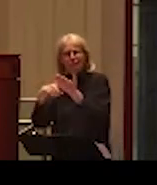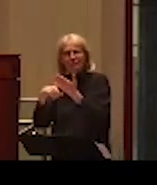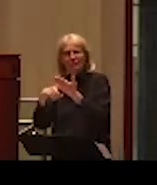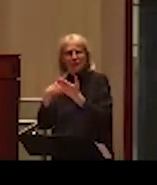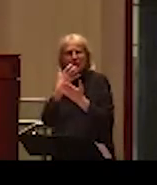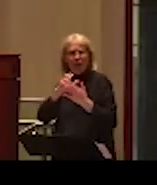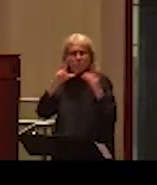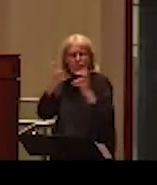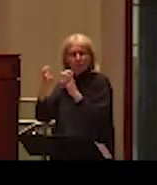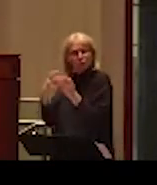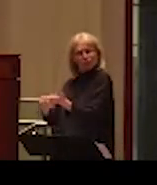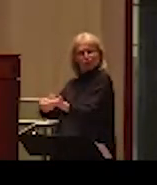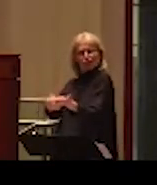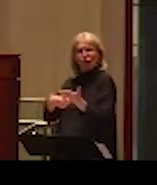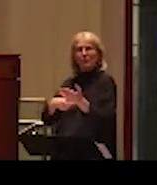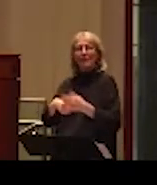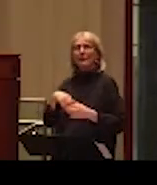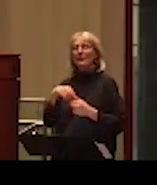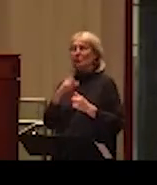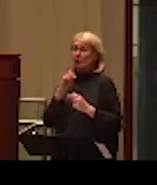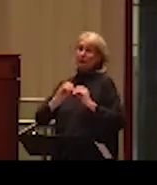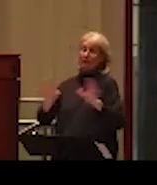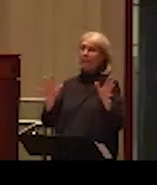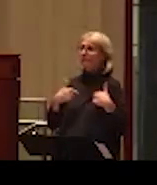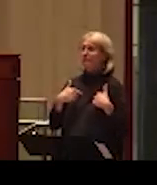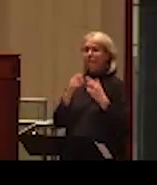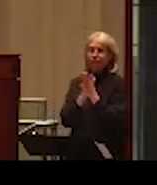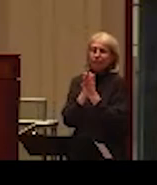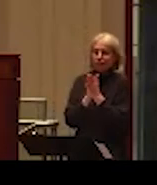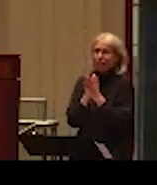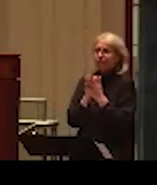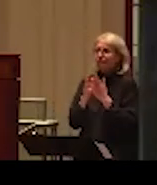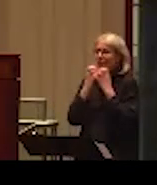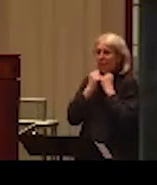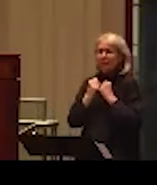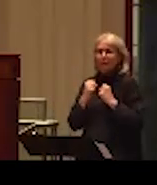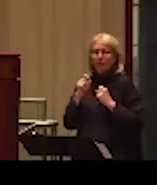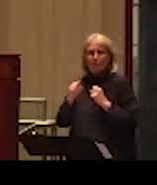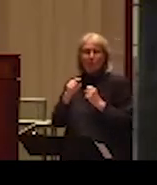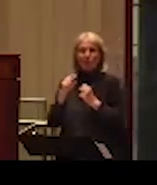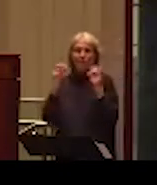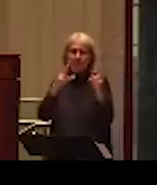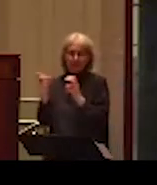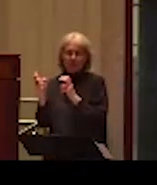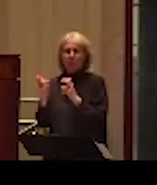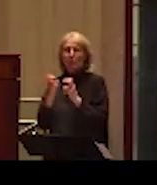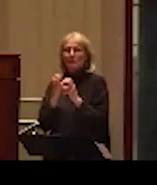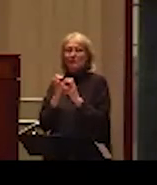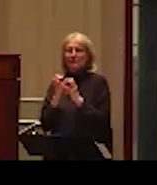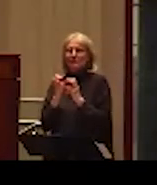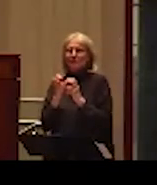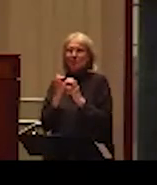passionate about these values. very much hope that we will be strengthening the guidelines